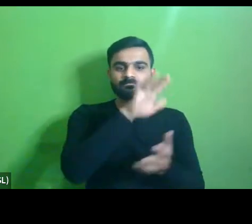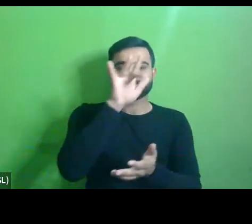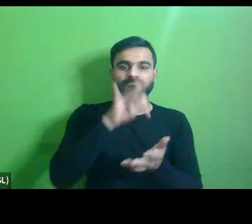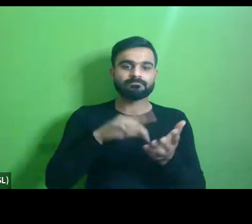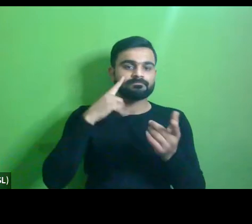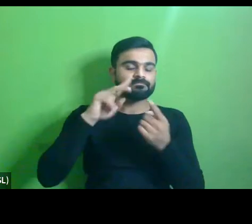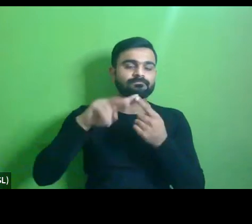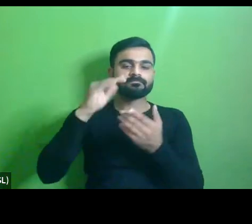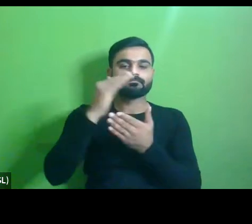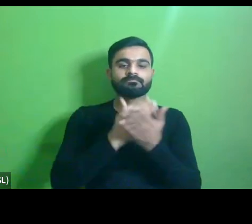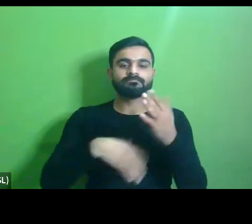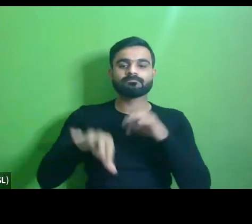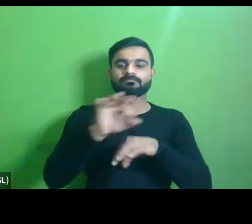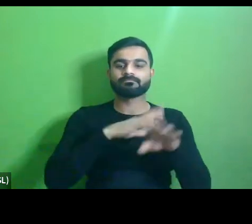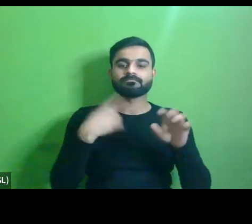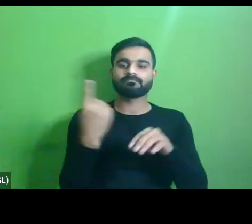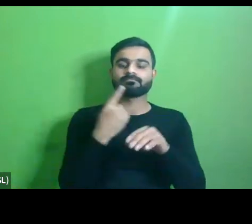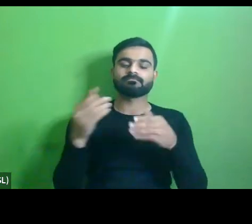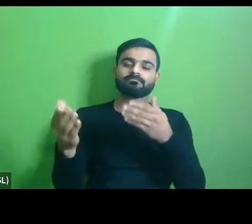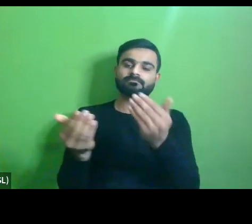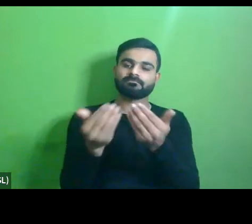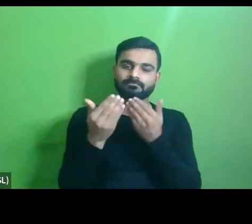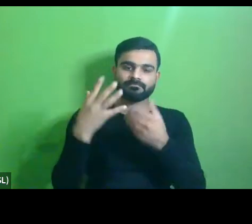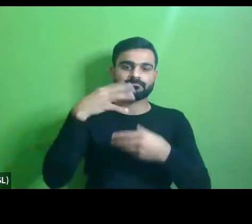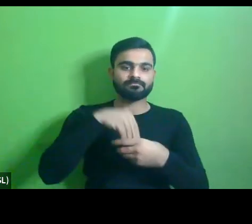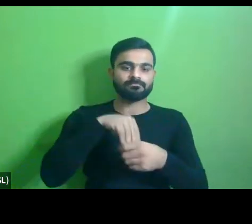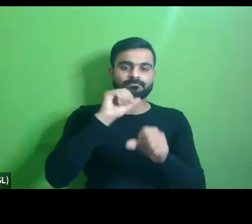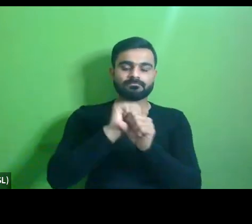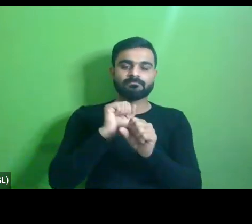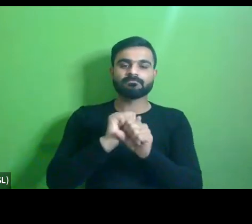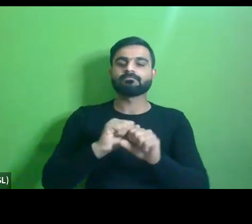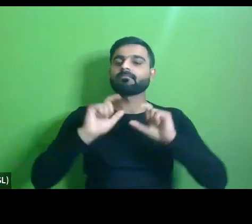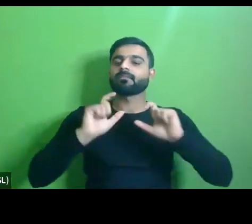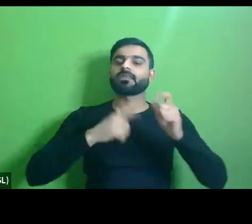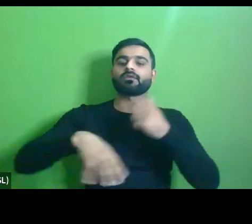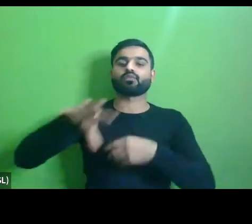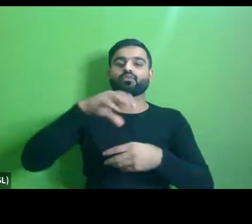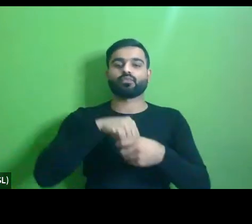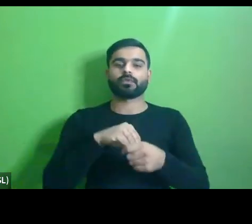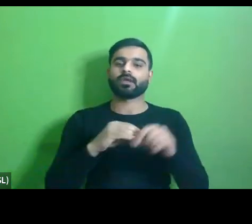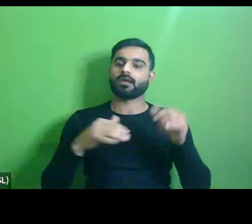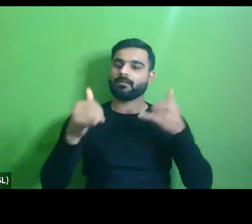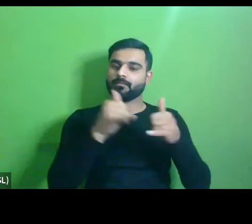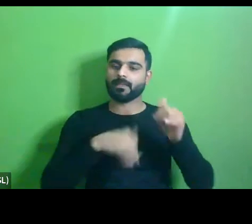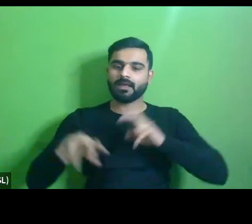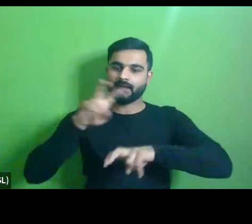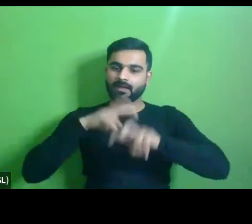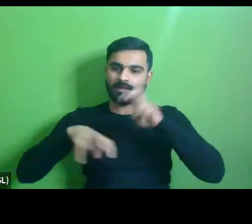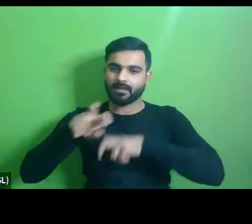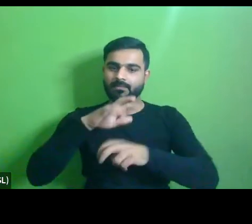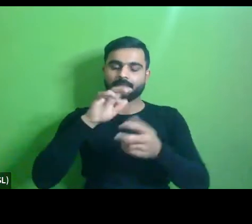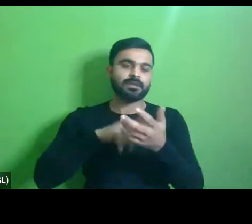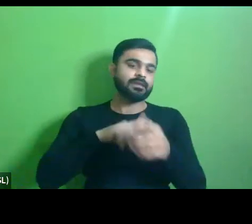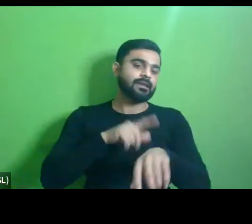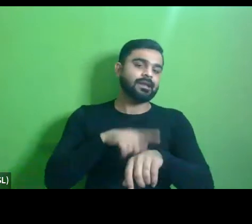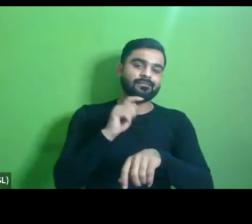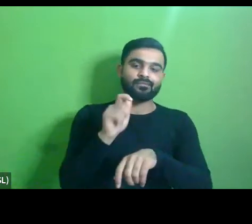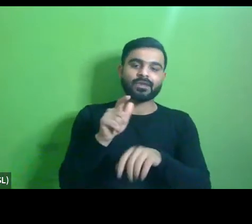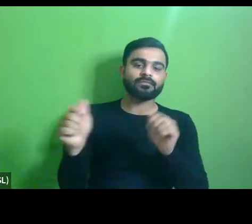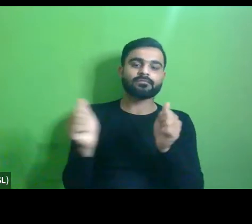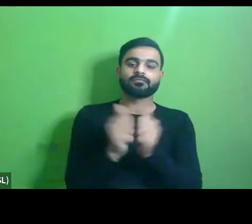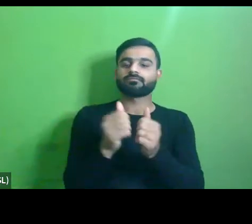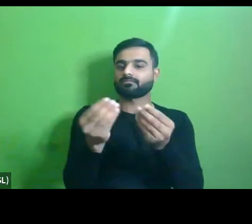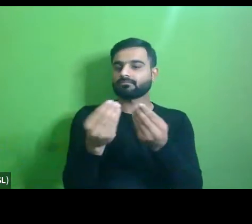in the cities, not only providing safe and comfortable spaces to rest, play, travel, and spend time, but gives an